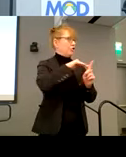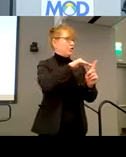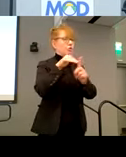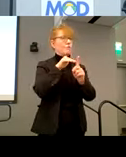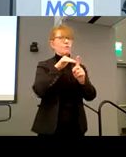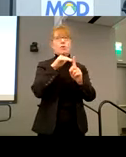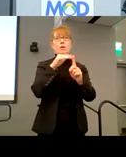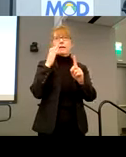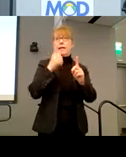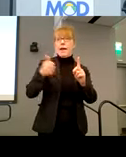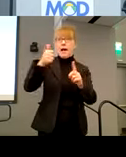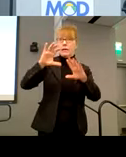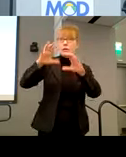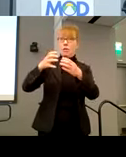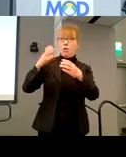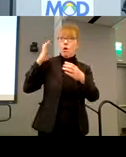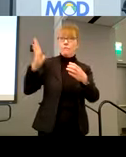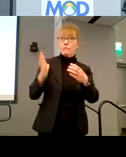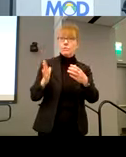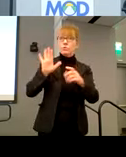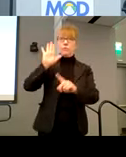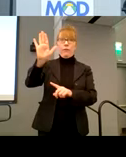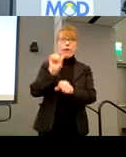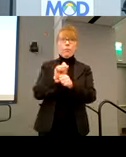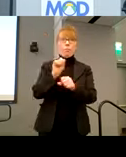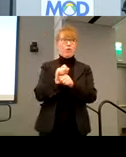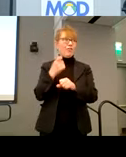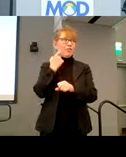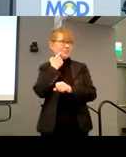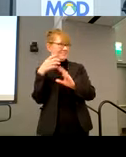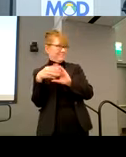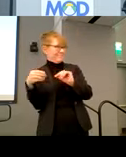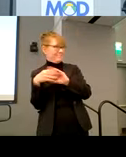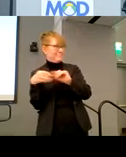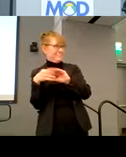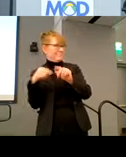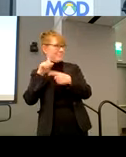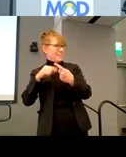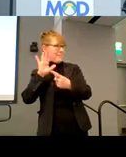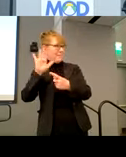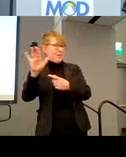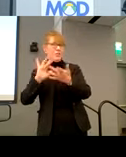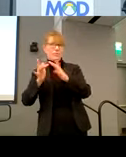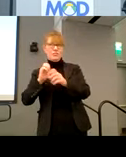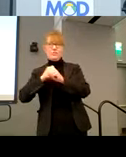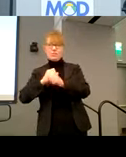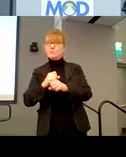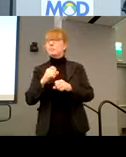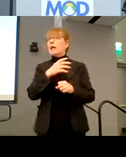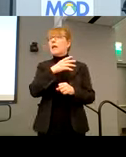as we heard earlier, um, for their work and reminding us all, what are the